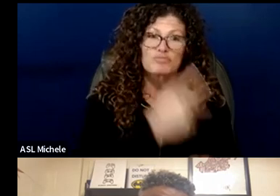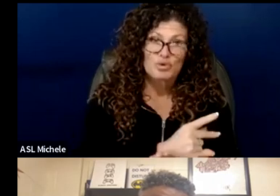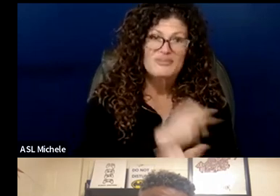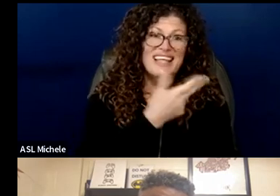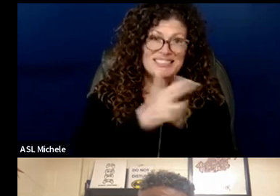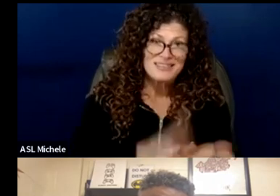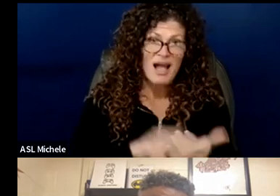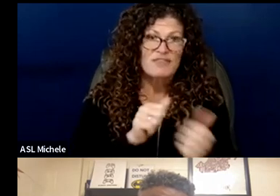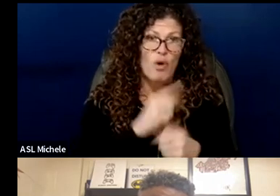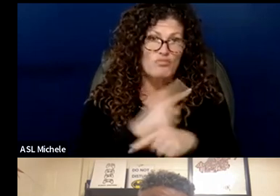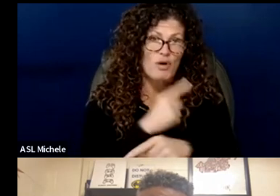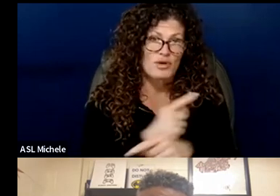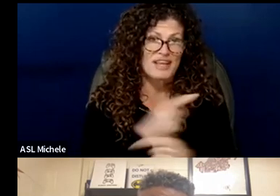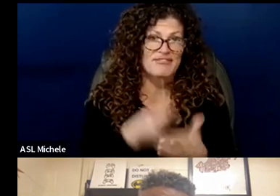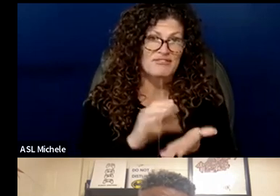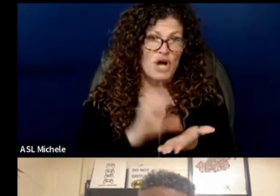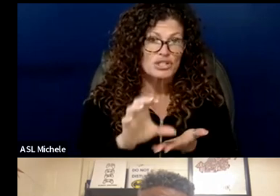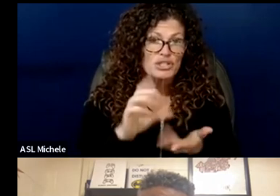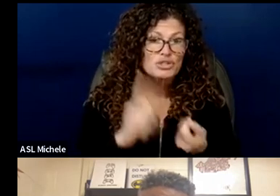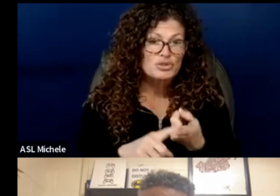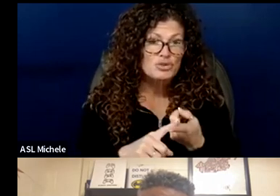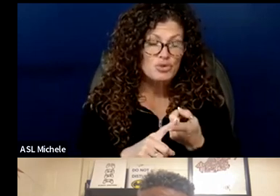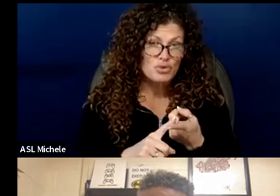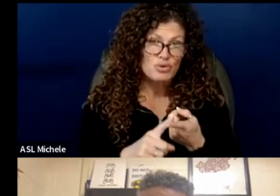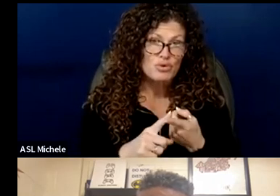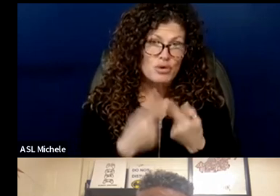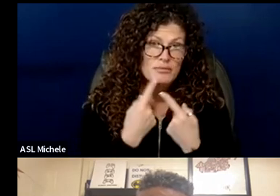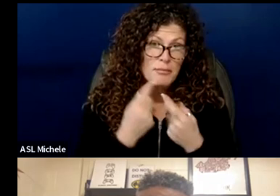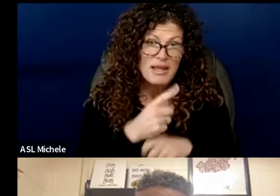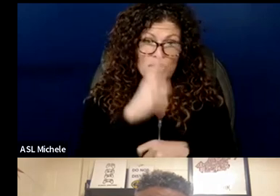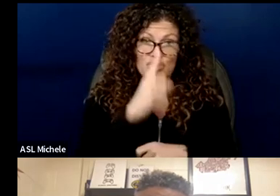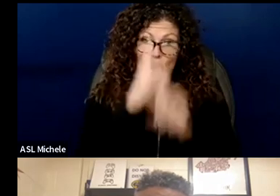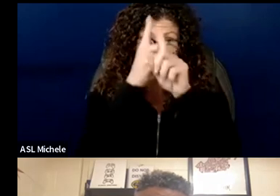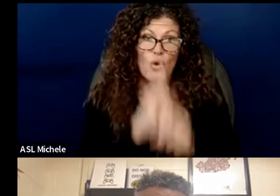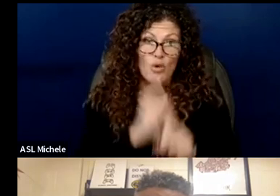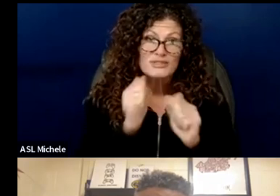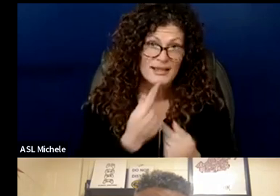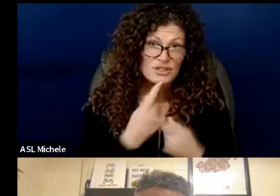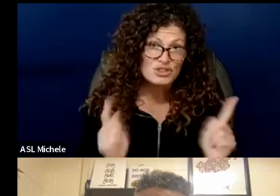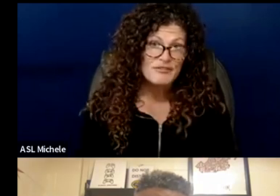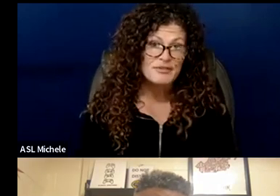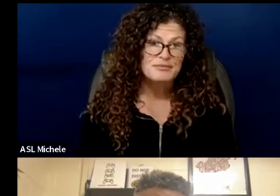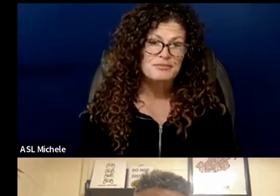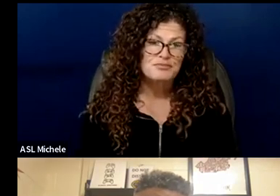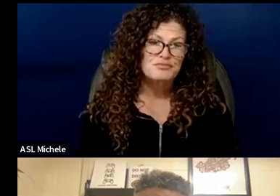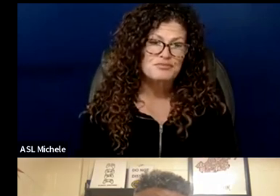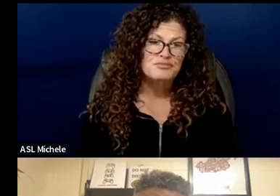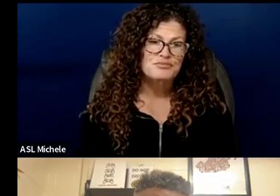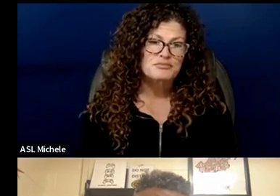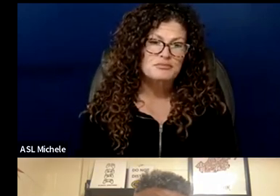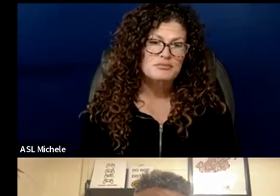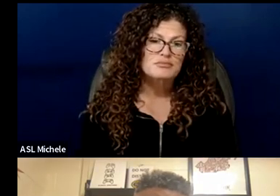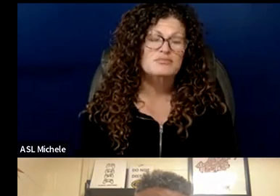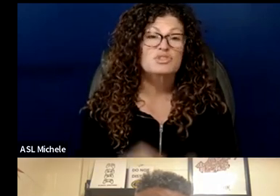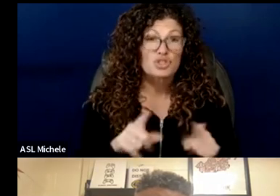funding appropriate to achieve the goals of the policy a required question to include in the interview